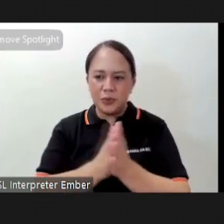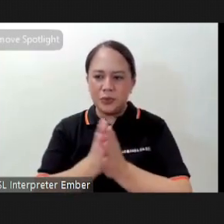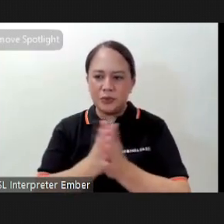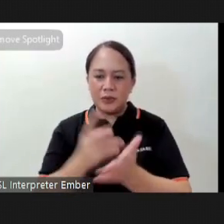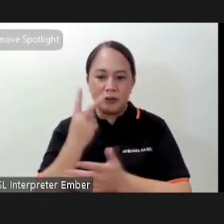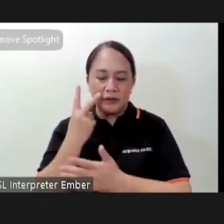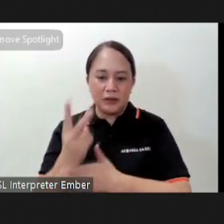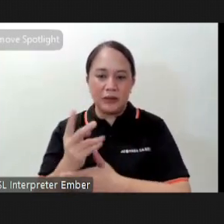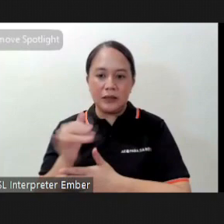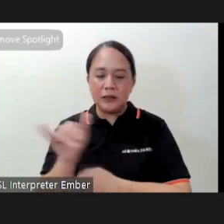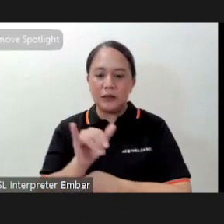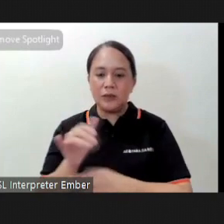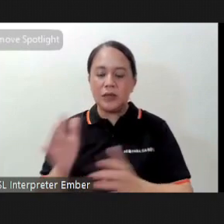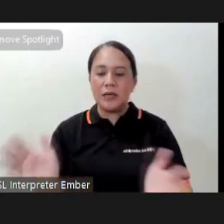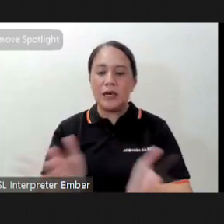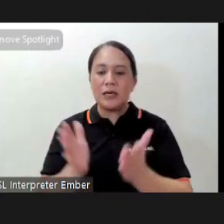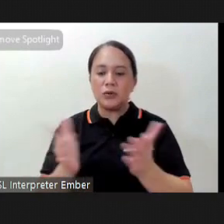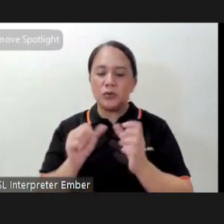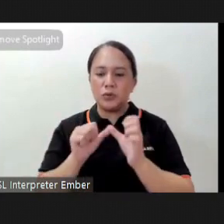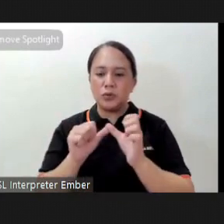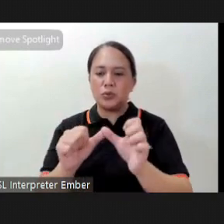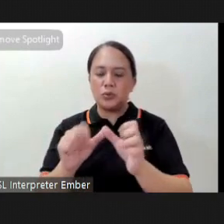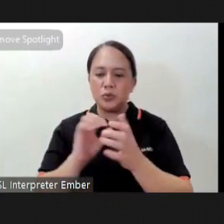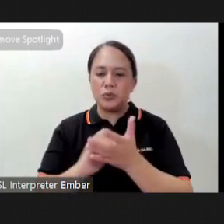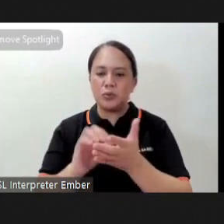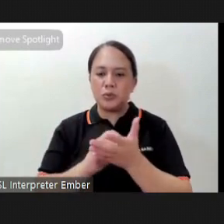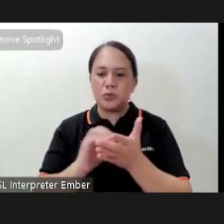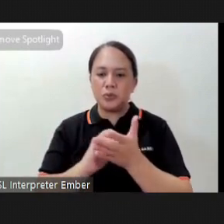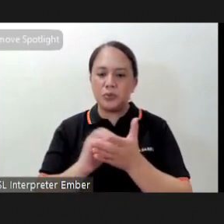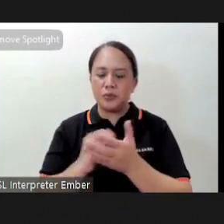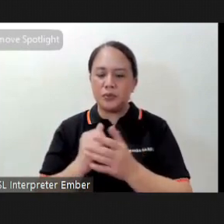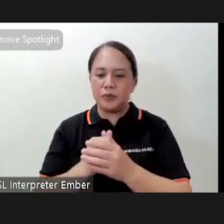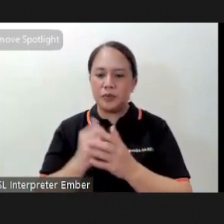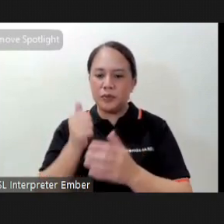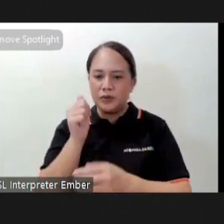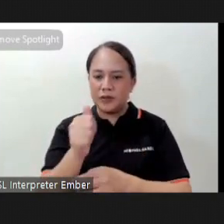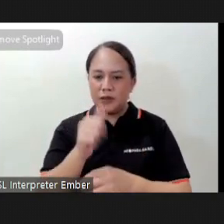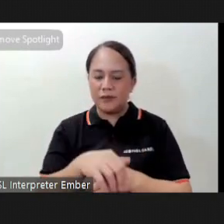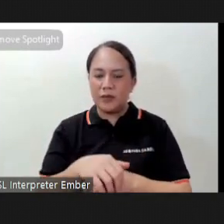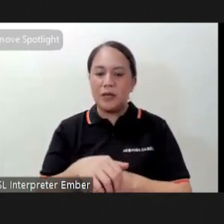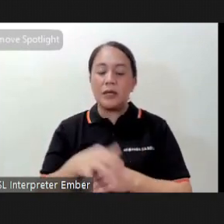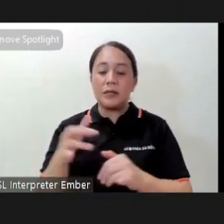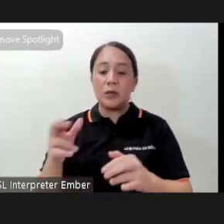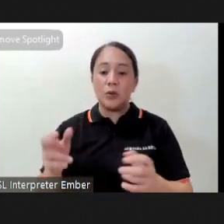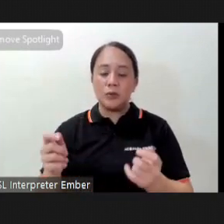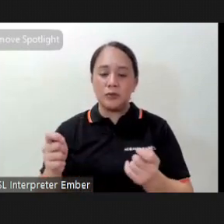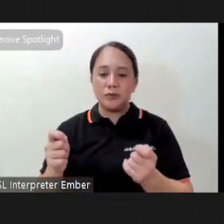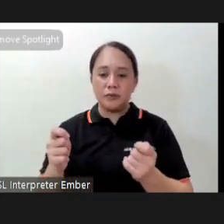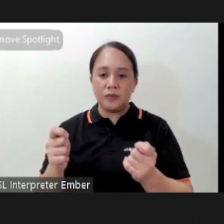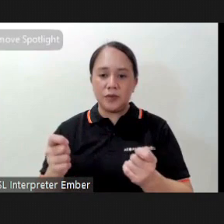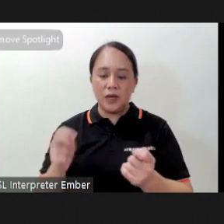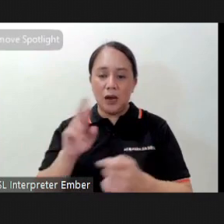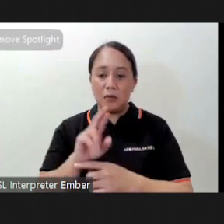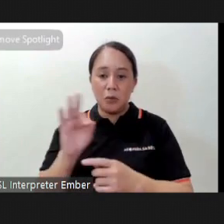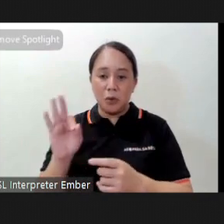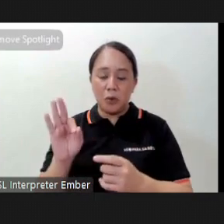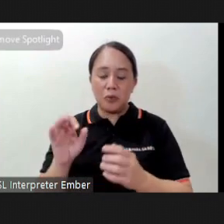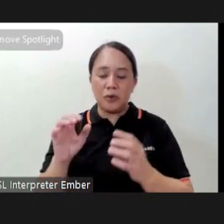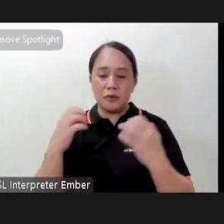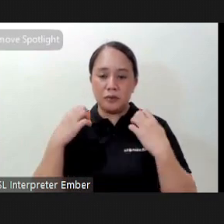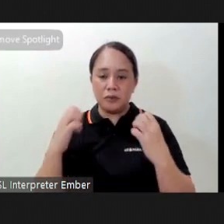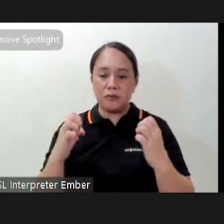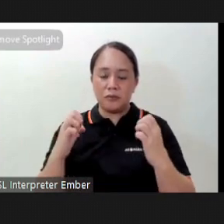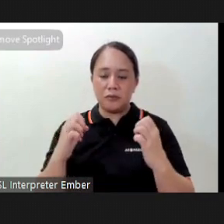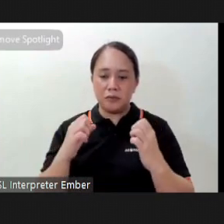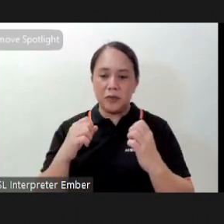it also motivates you to keep practicing and try to get the moves yourself as much as rope flow is a physical exercise I would argue that it